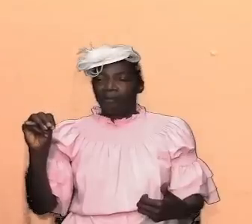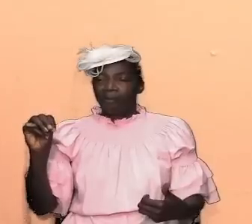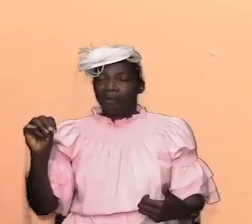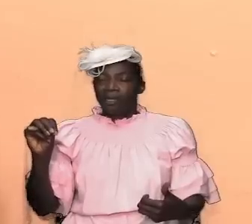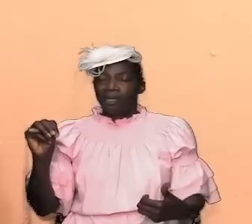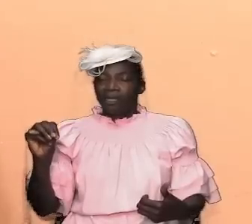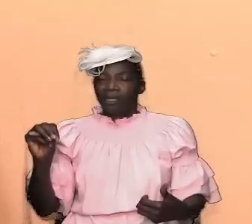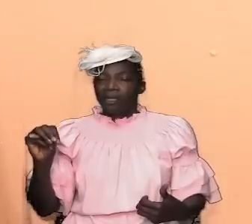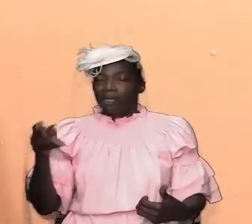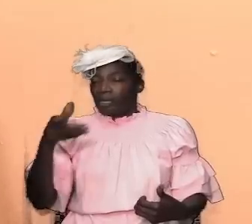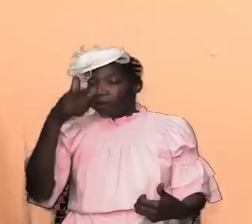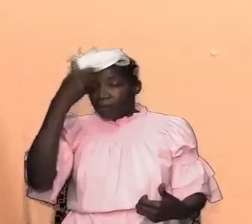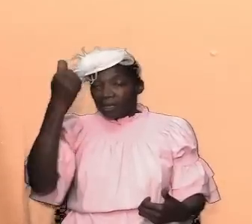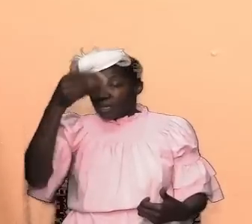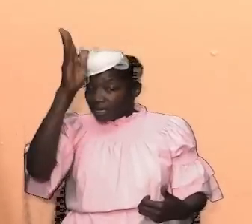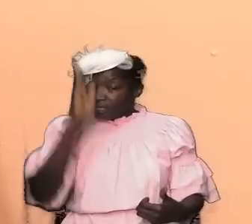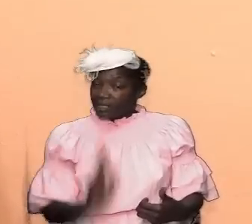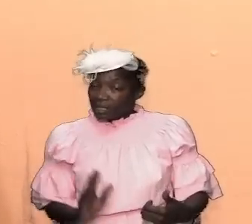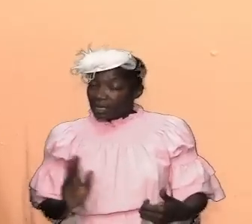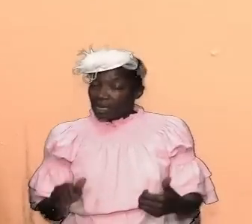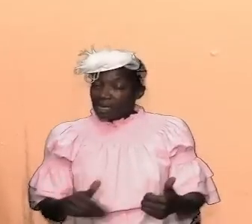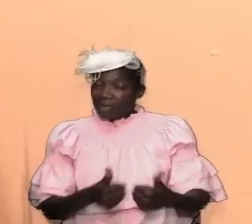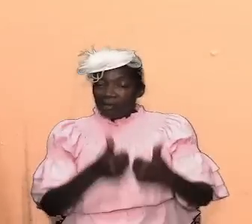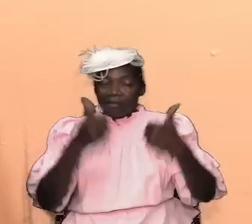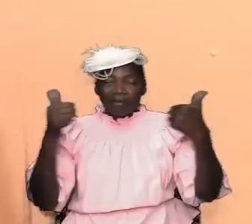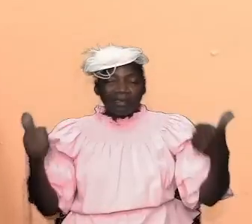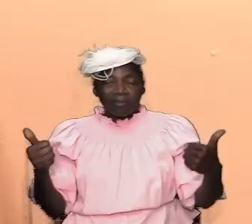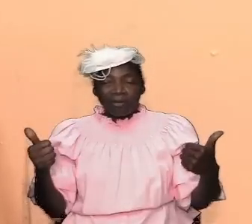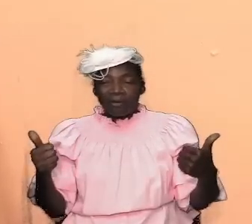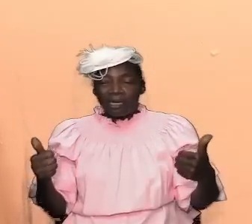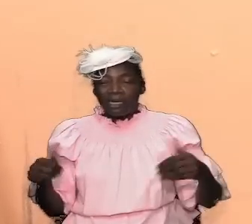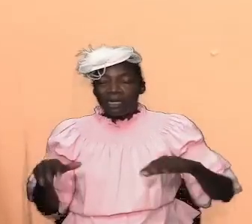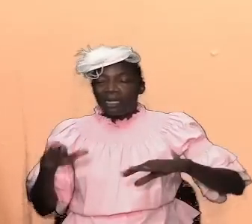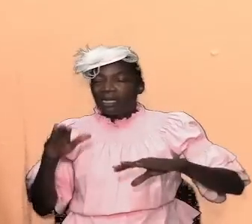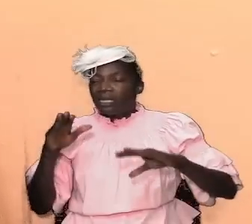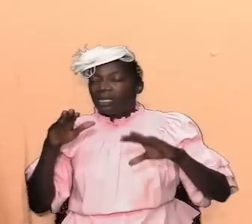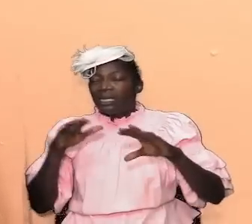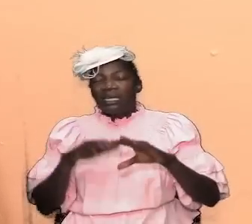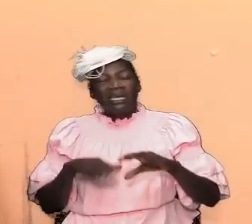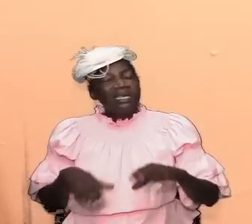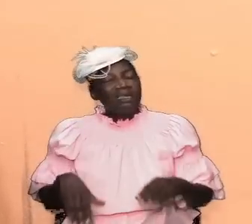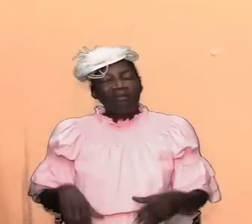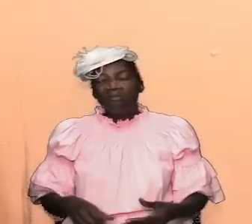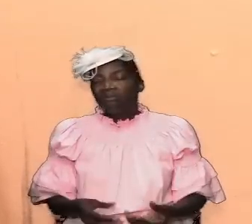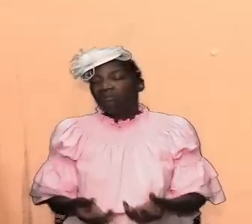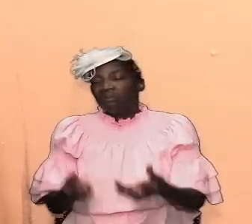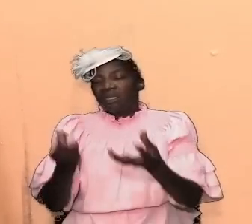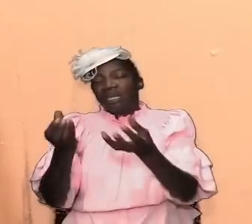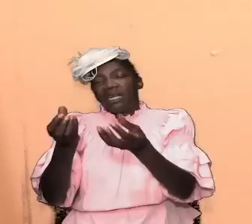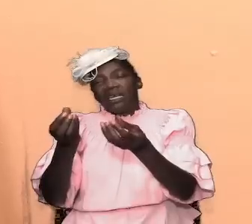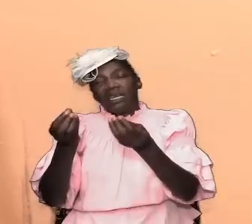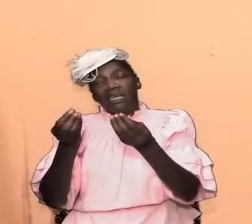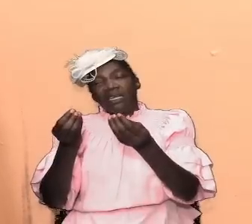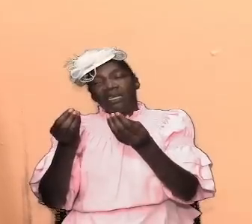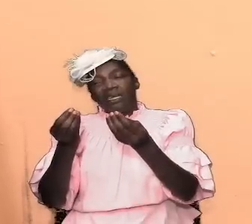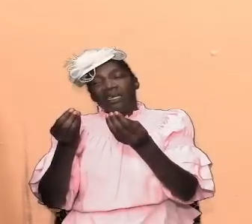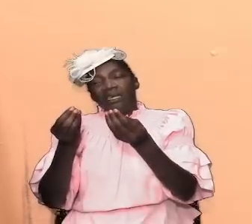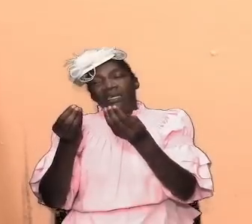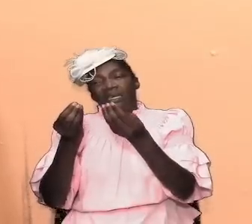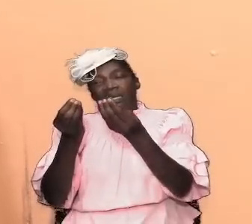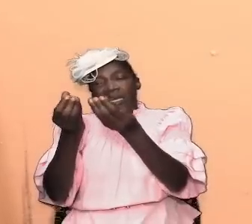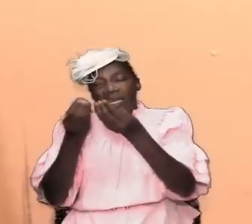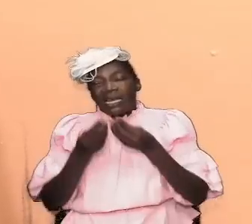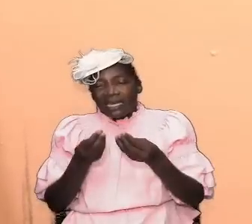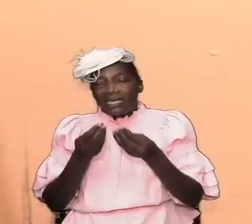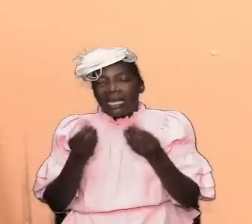that departure they settled for less than what used to